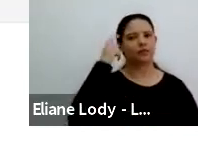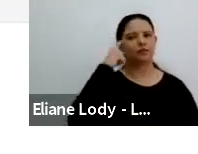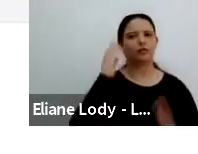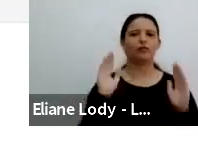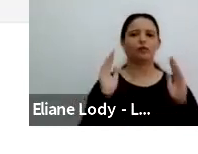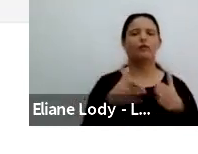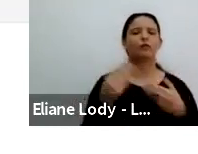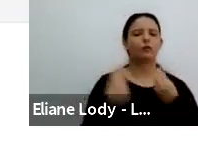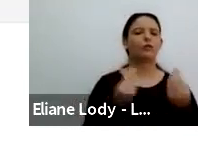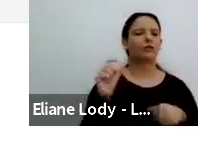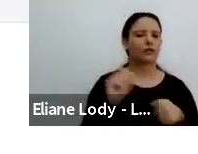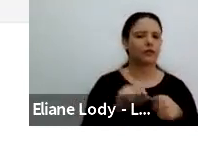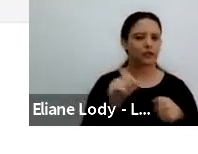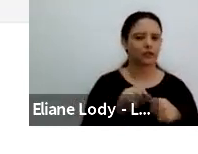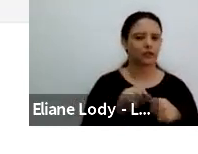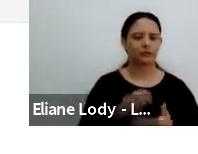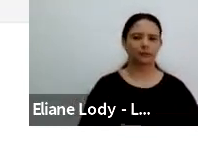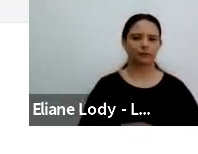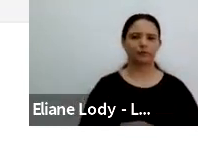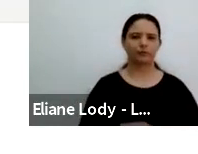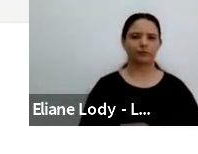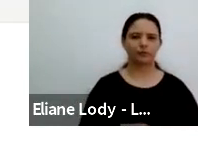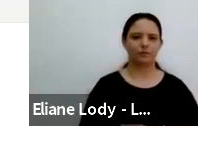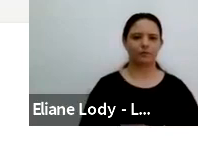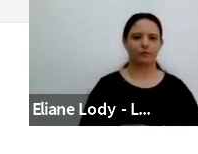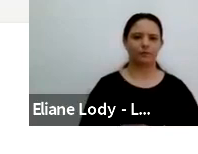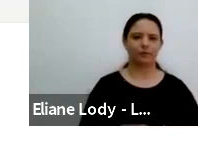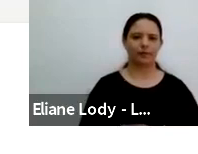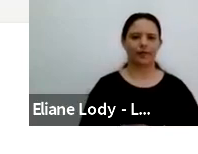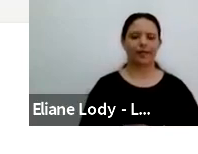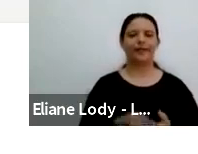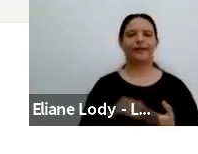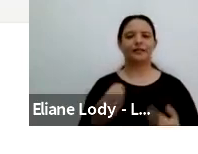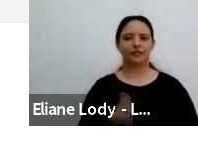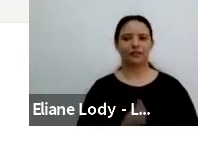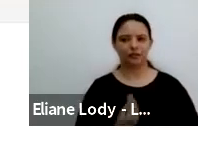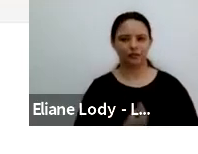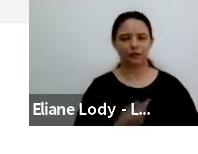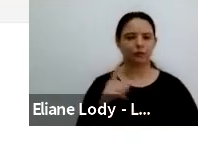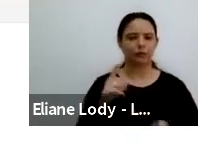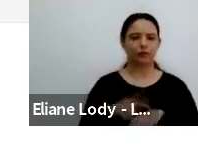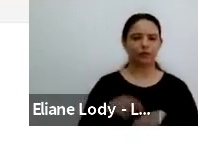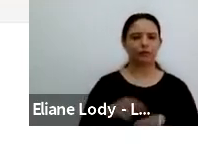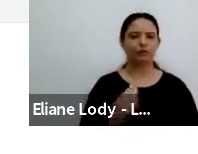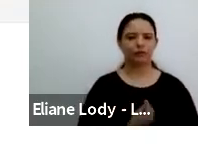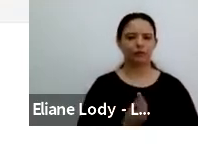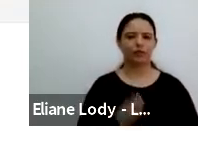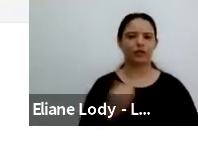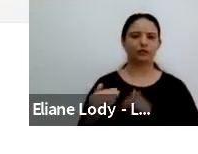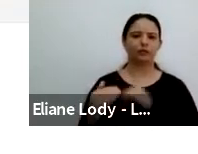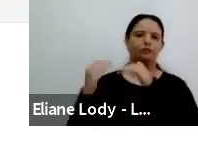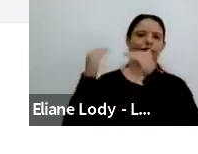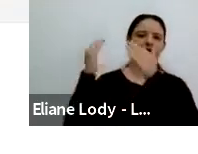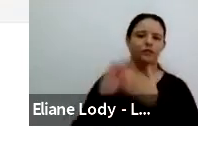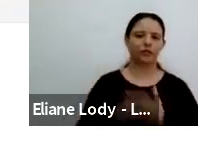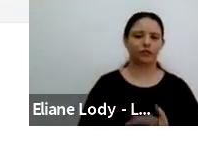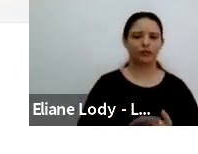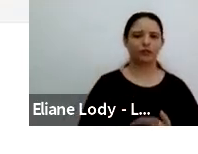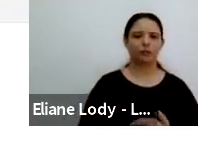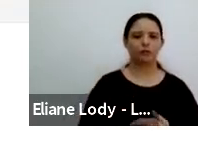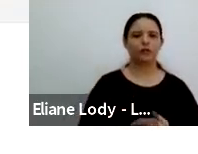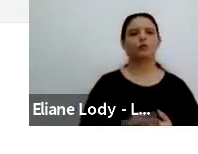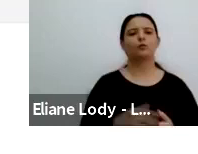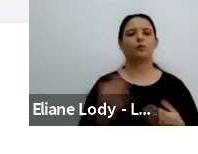moments are dynamically accumulating and shedding. From us. Tracing what Fernando Gonzalez Ray called the collateral